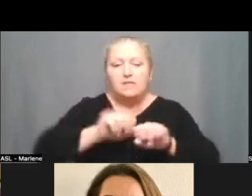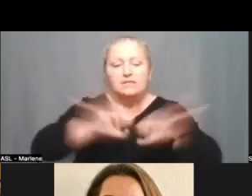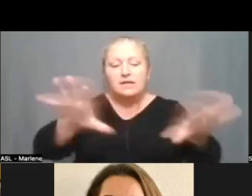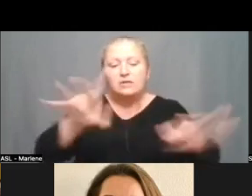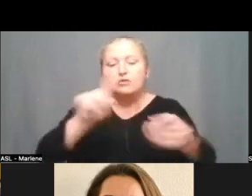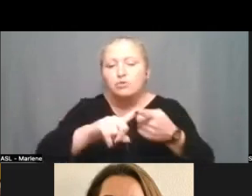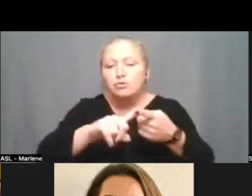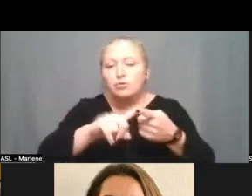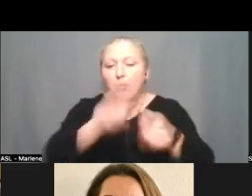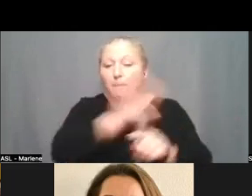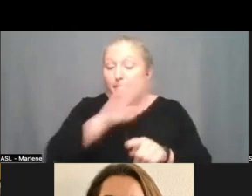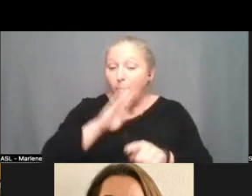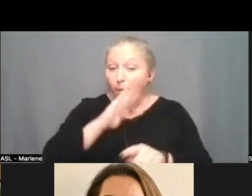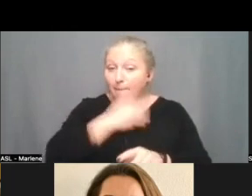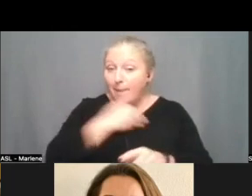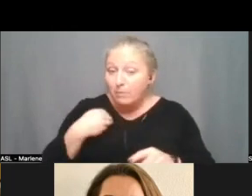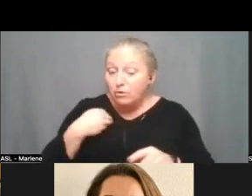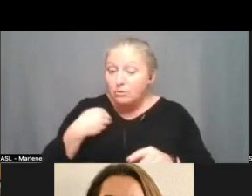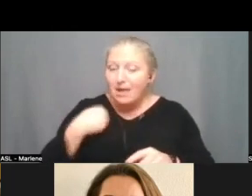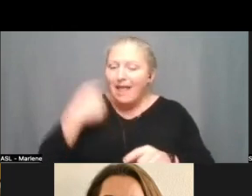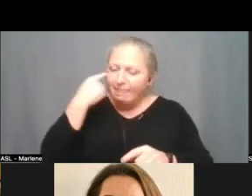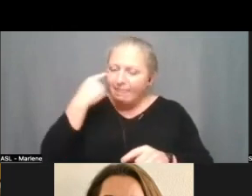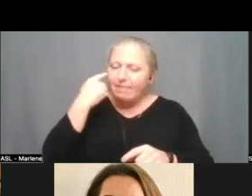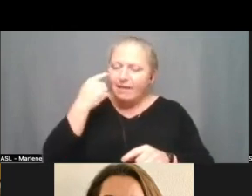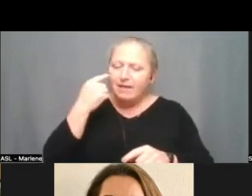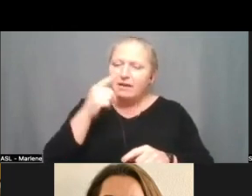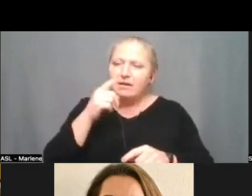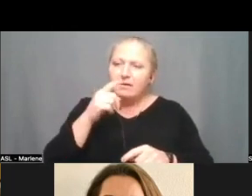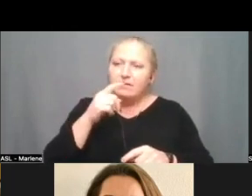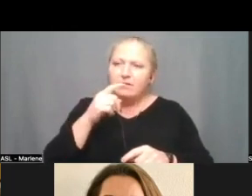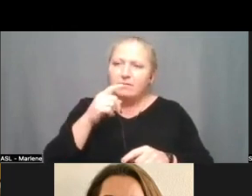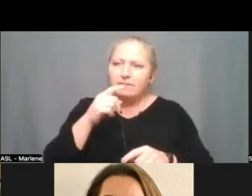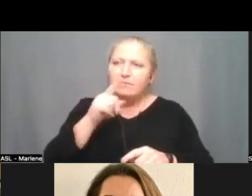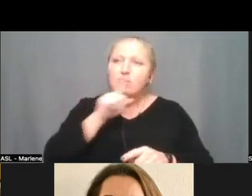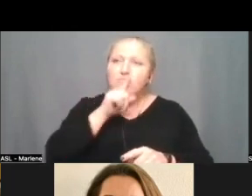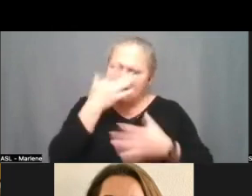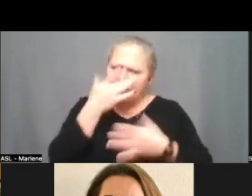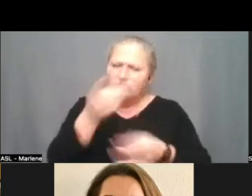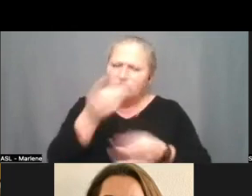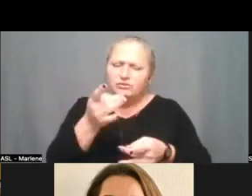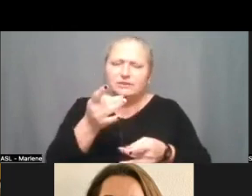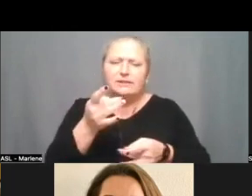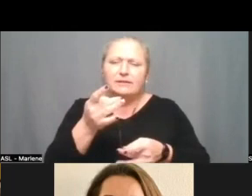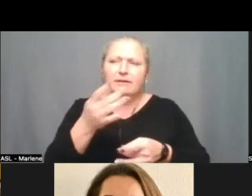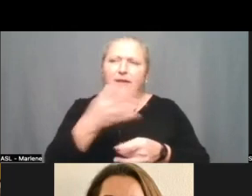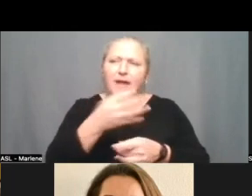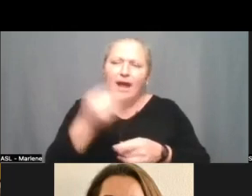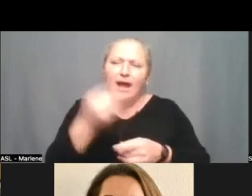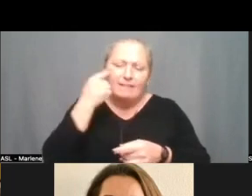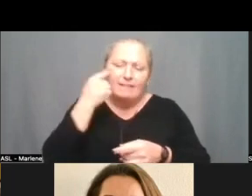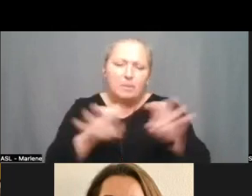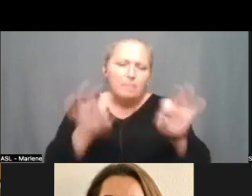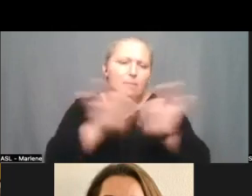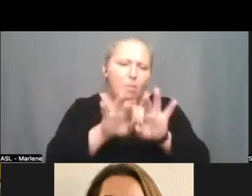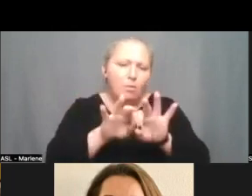board members i think this is something that is um is really interesting and i think it's important for